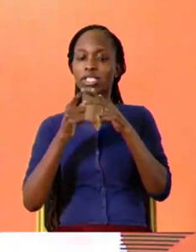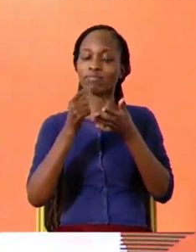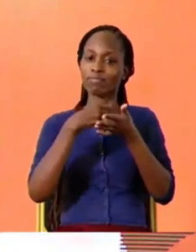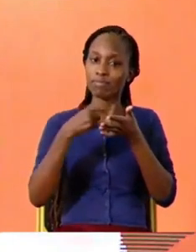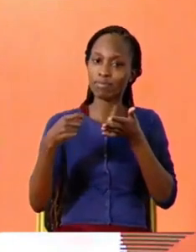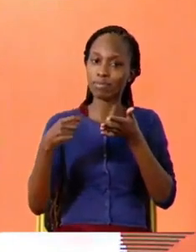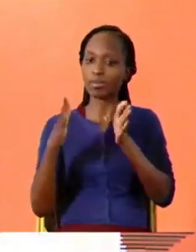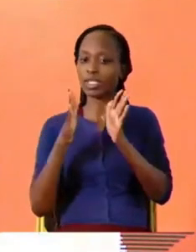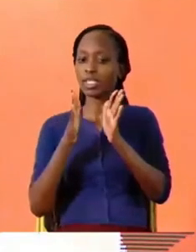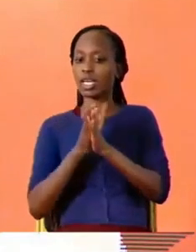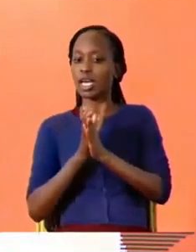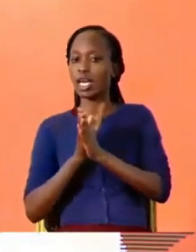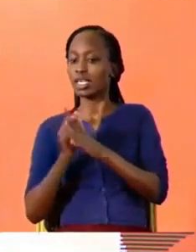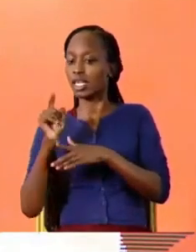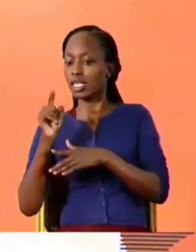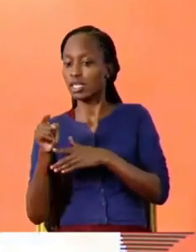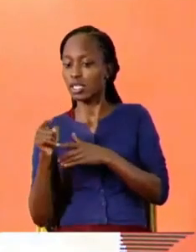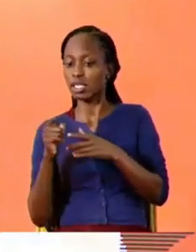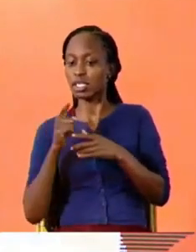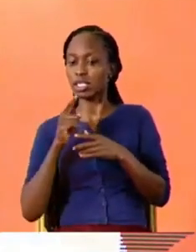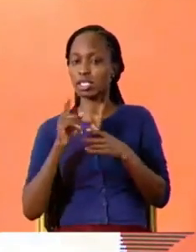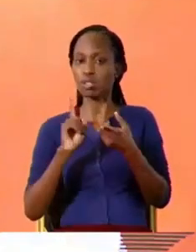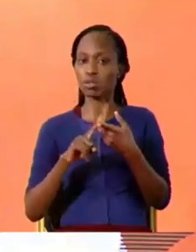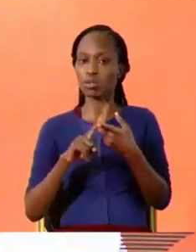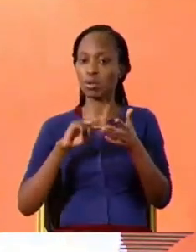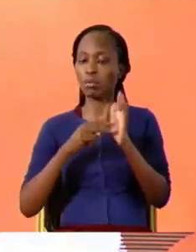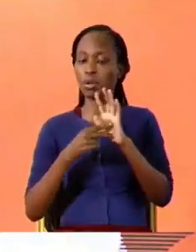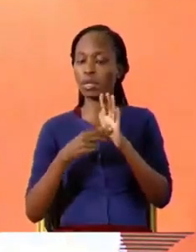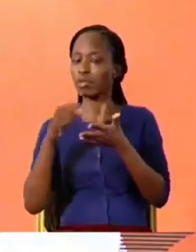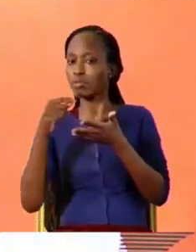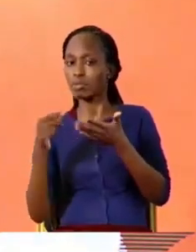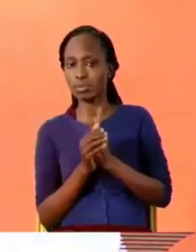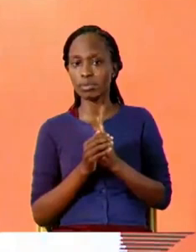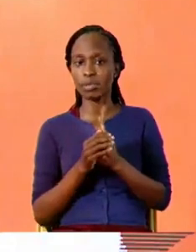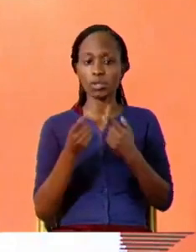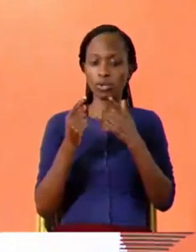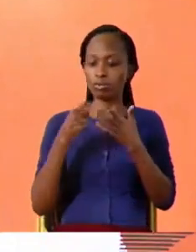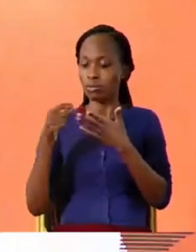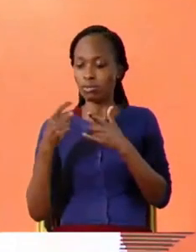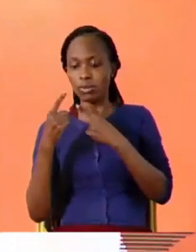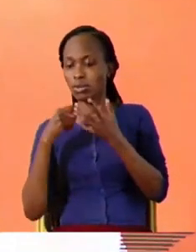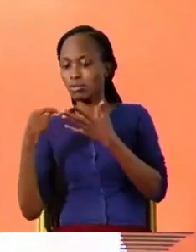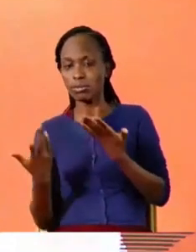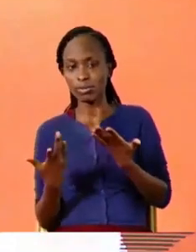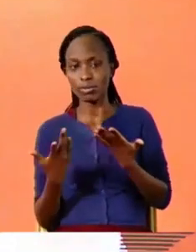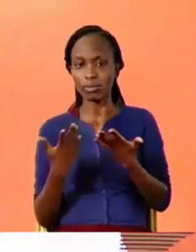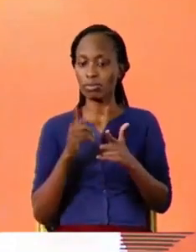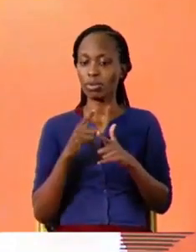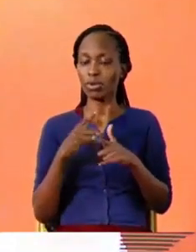is supposed to mean this and when this happens